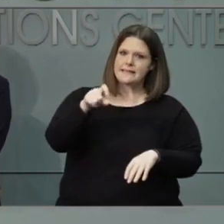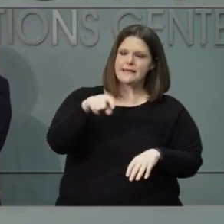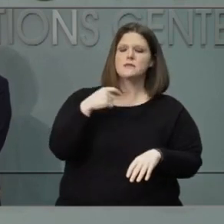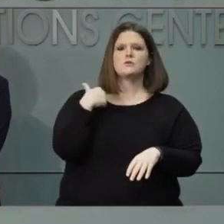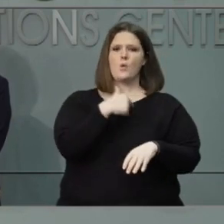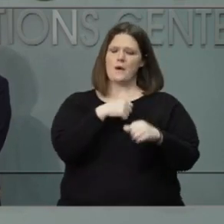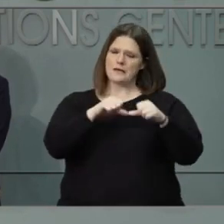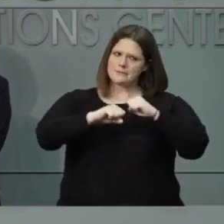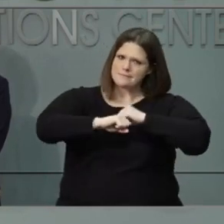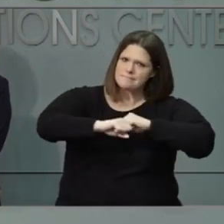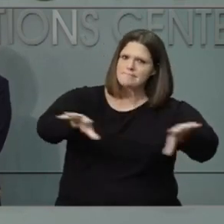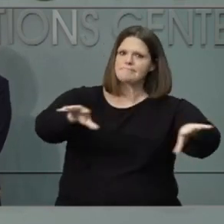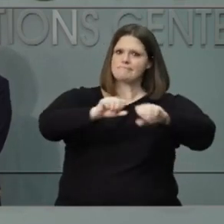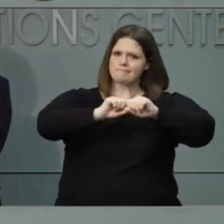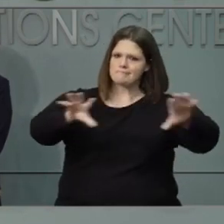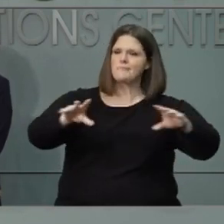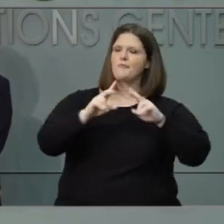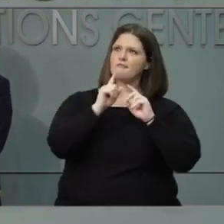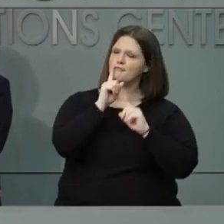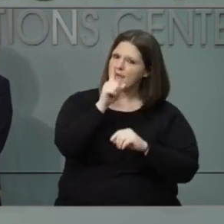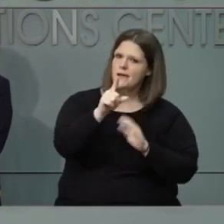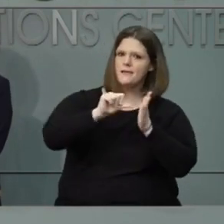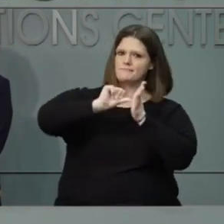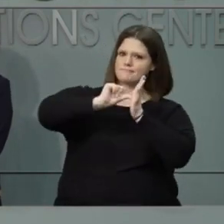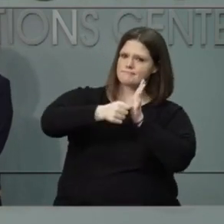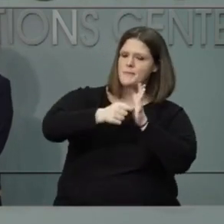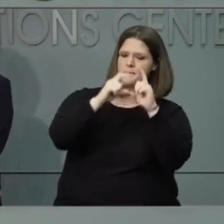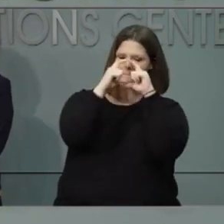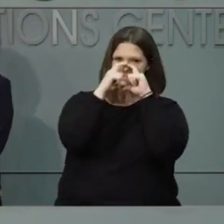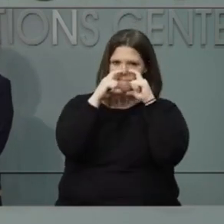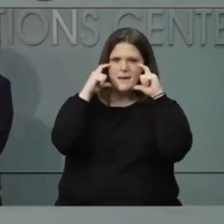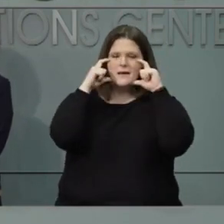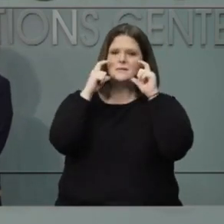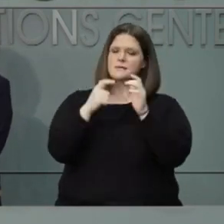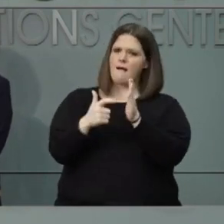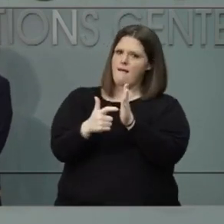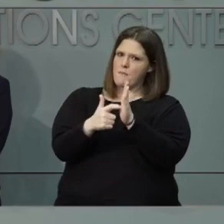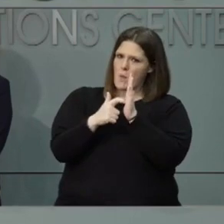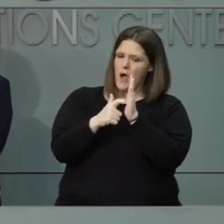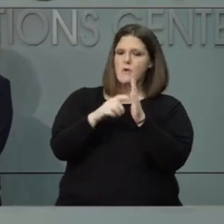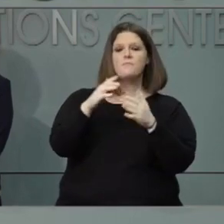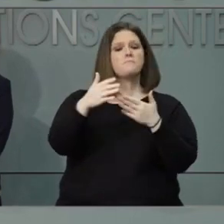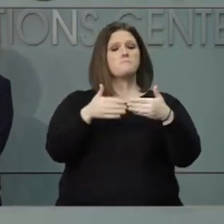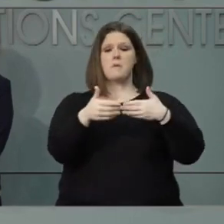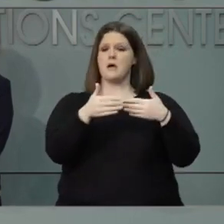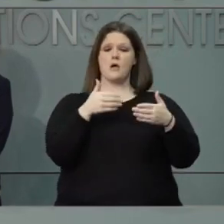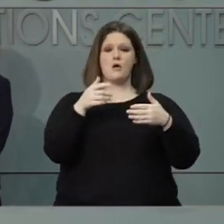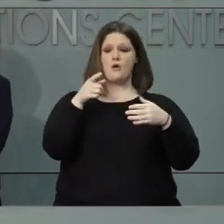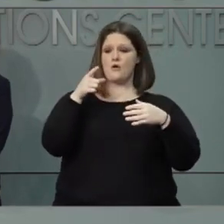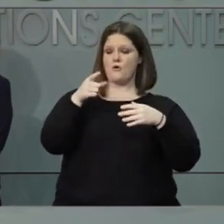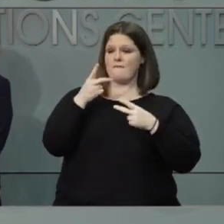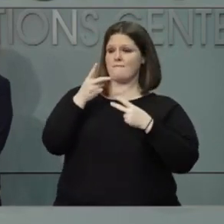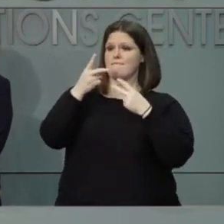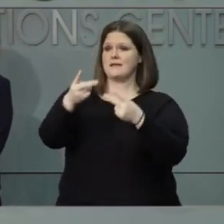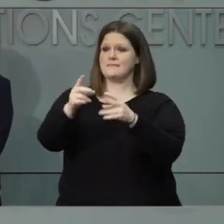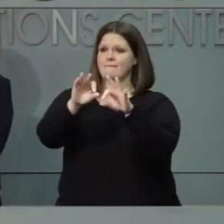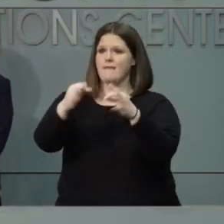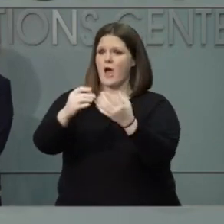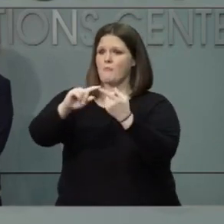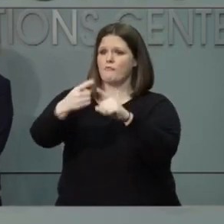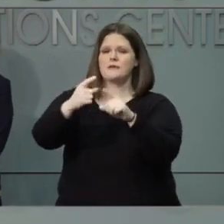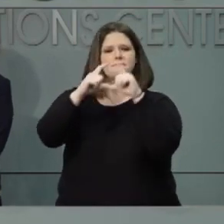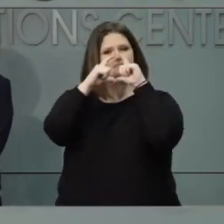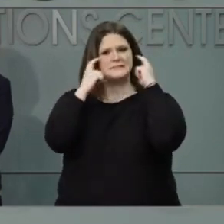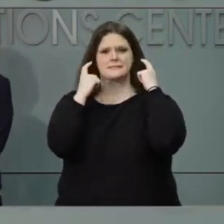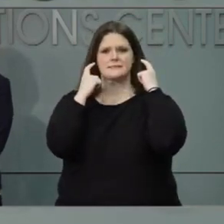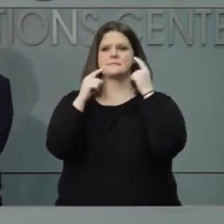wear it in situations where you are with someone who is not in your household. And I'll call on Dr. Cohen to say a few